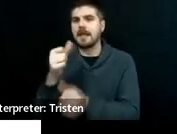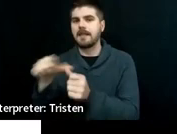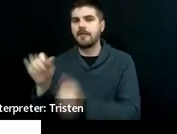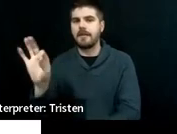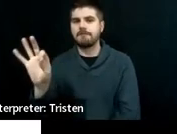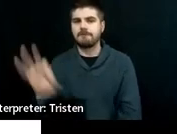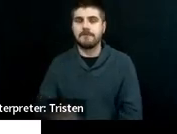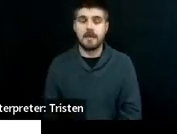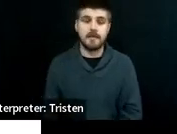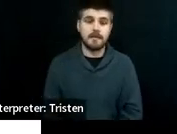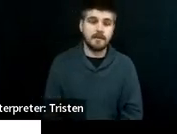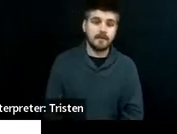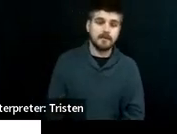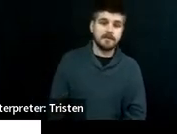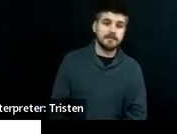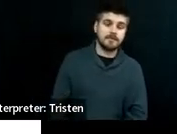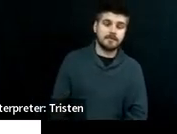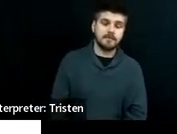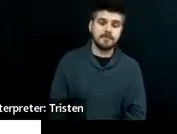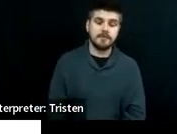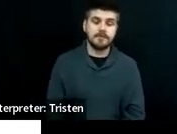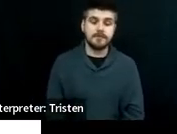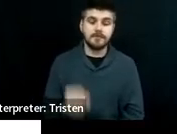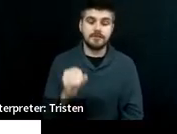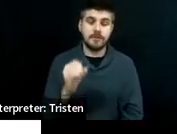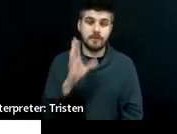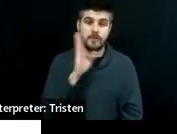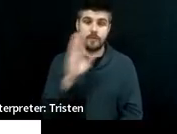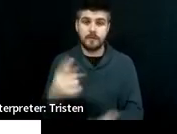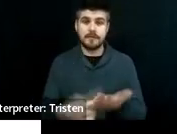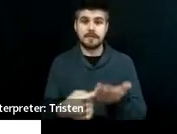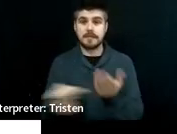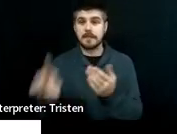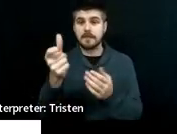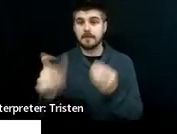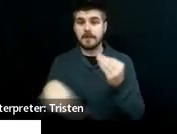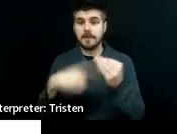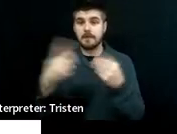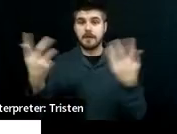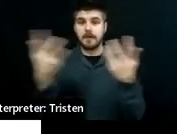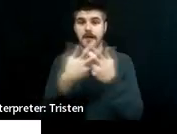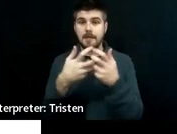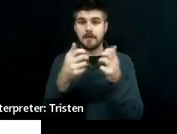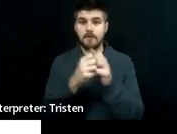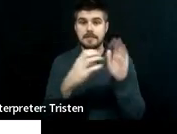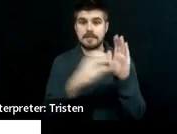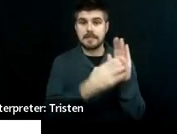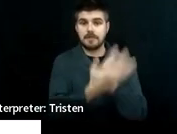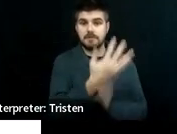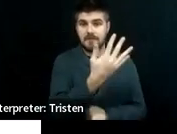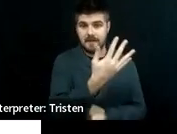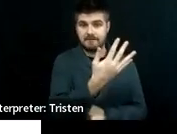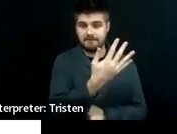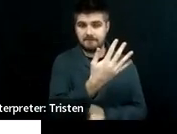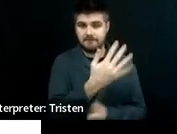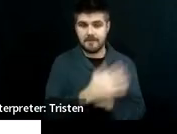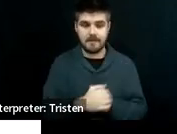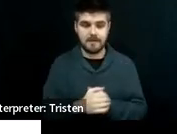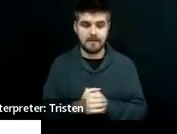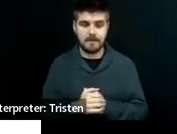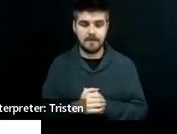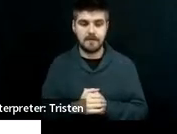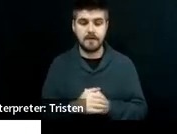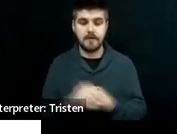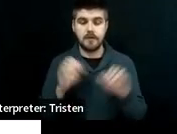So we're going to spend a little time talking about alignment to Section 5 of the IEP. You can